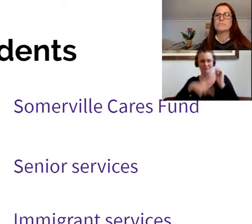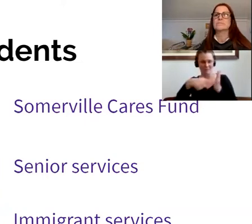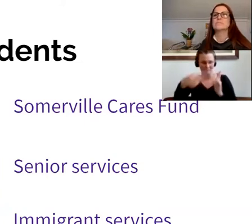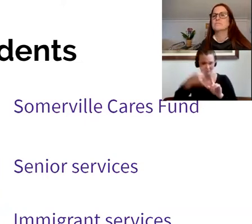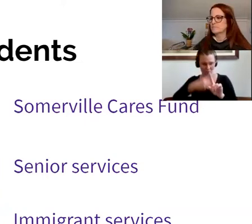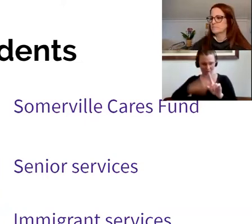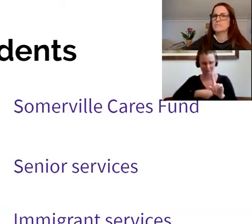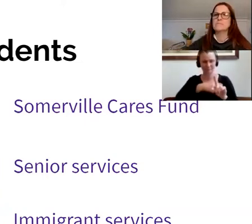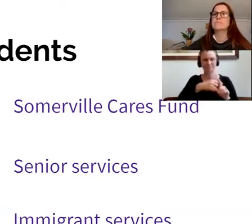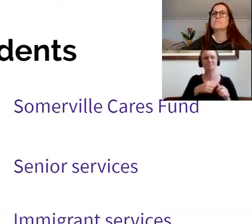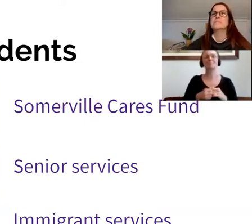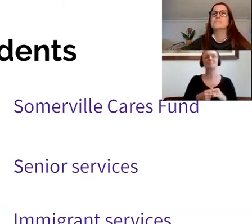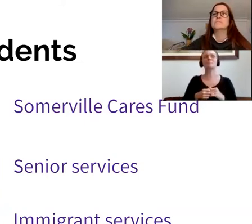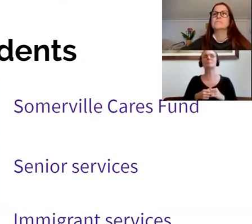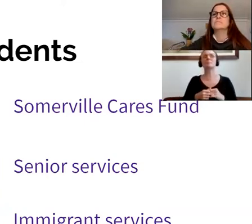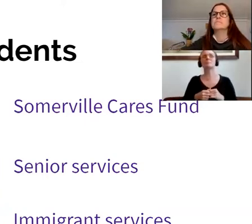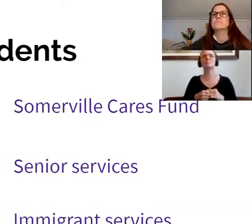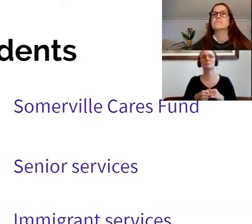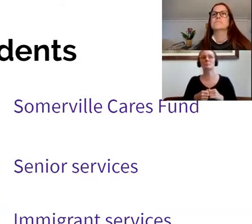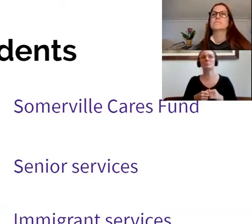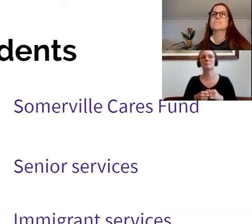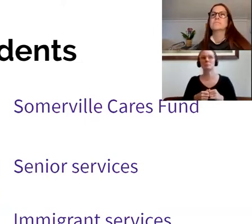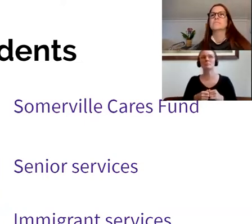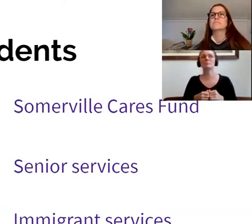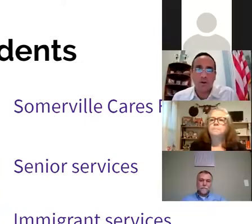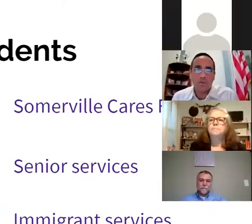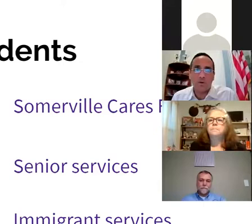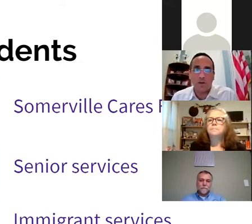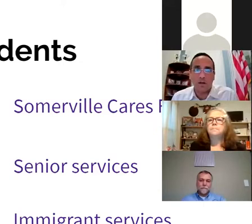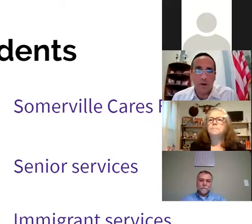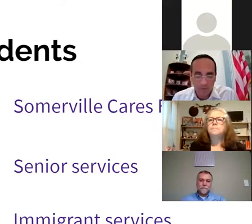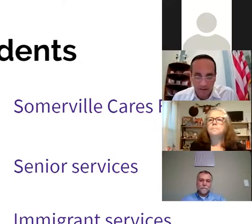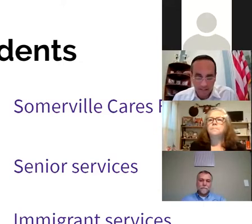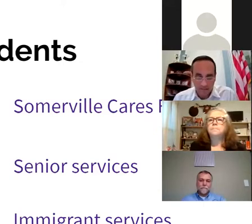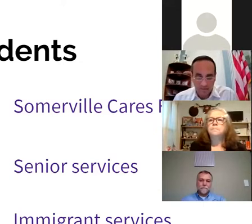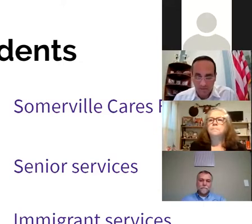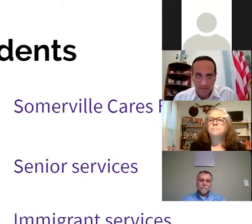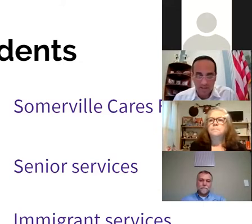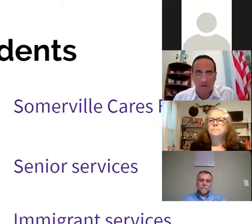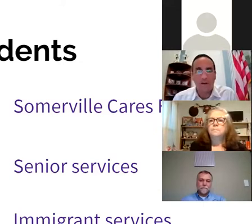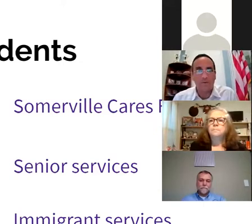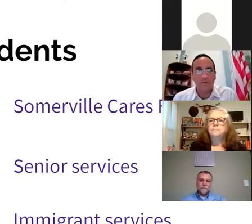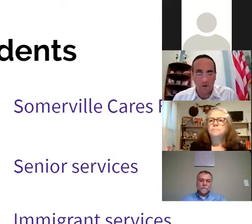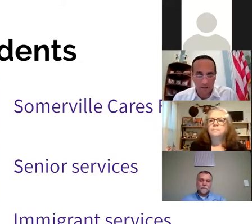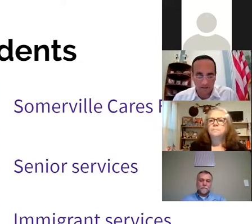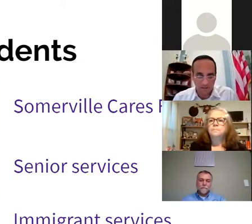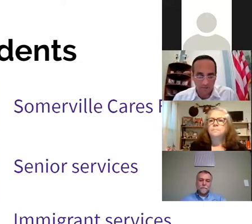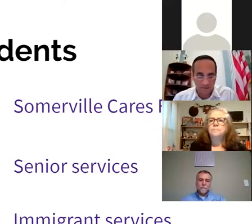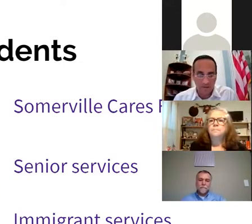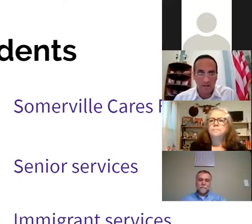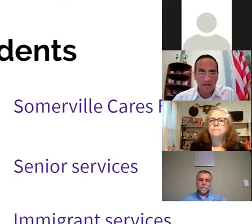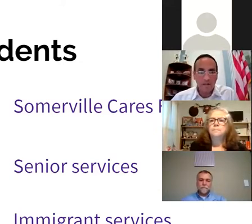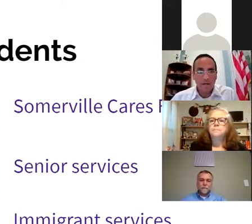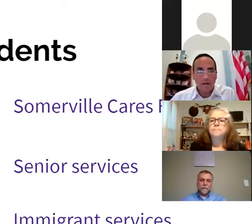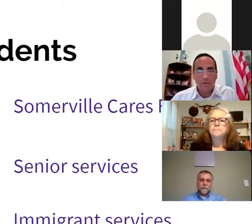other advocates to help the eviction moratoriums and mortgage forbearance laws in the Commonwealth that were passed. We're excited and grateful for all their leadership